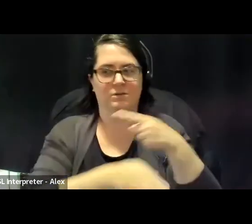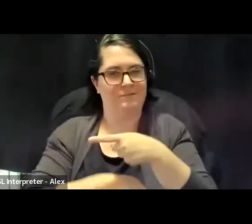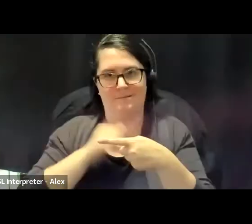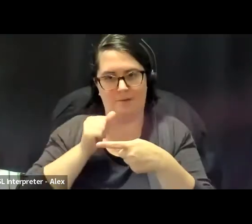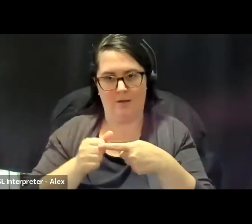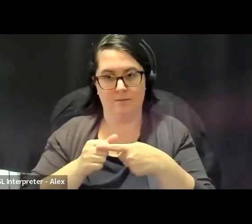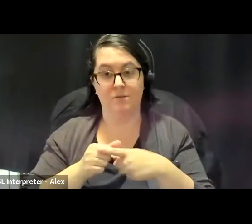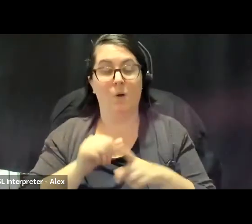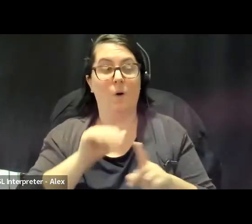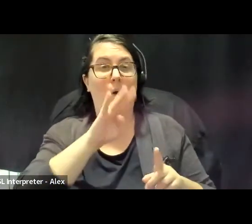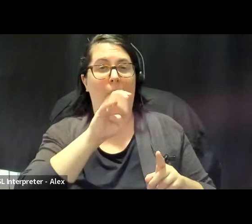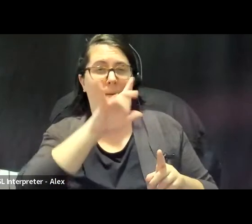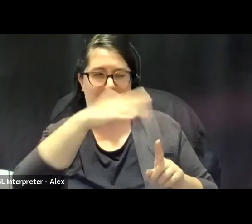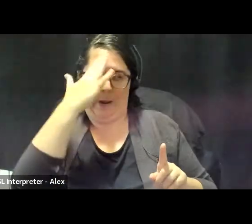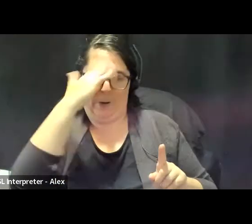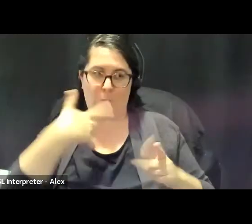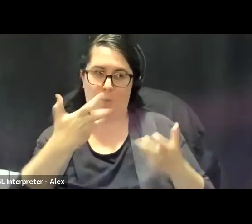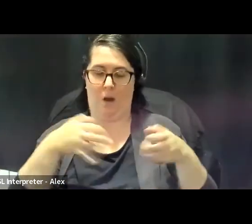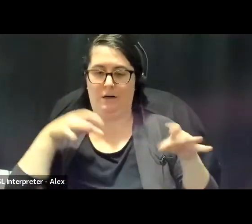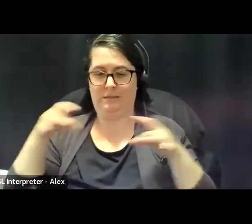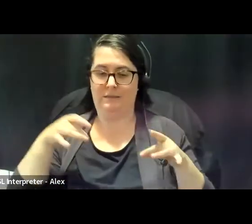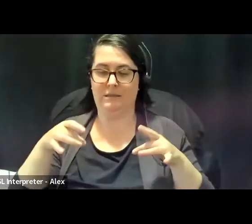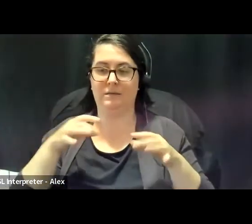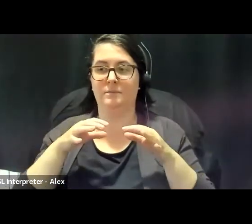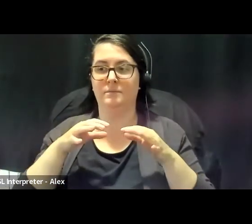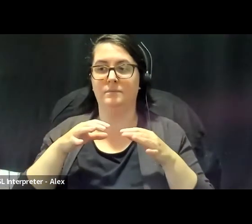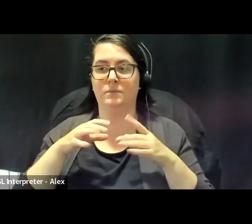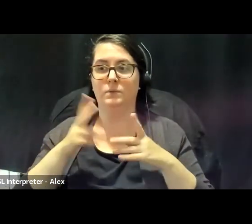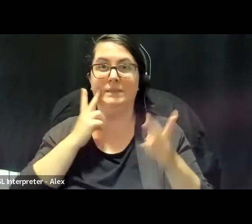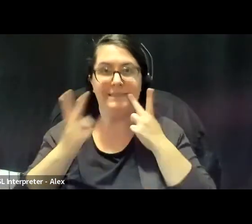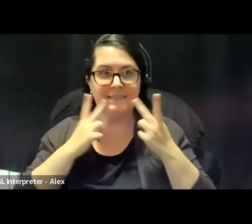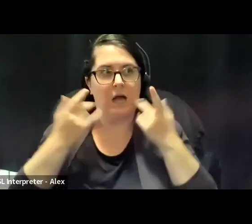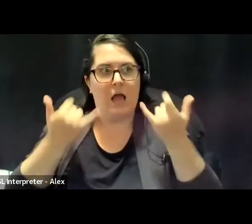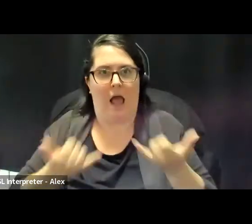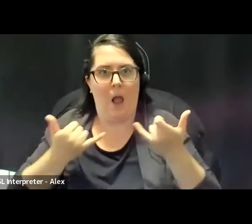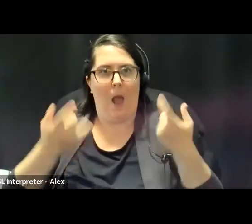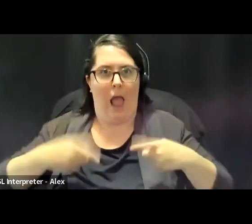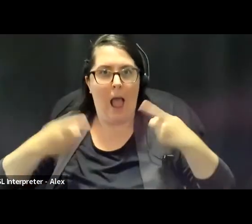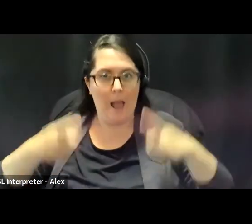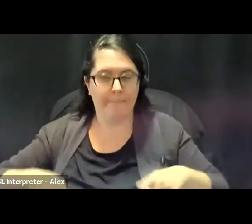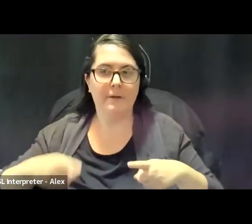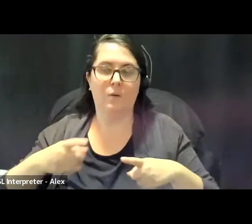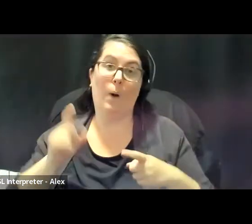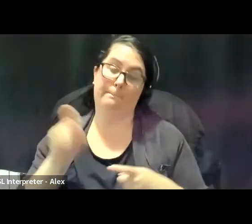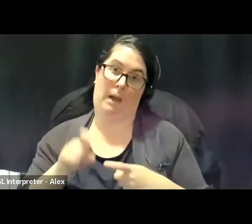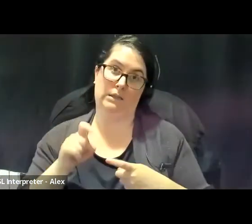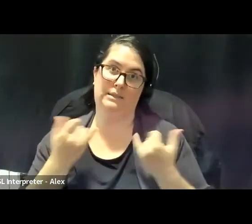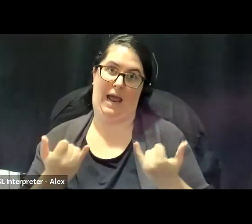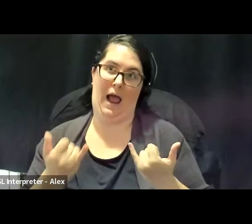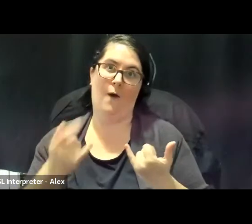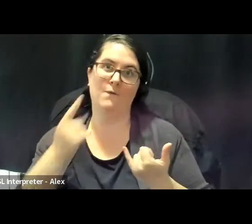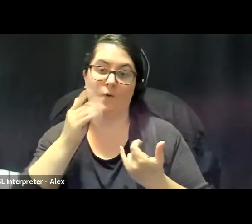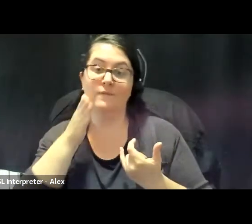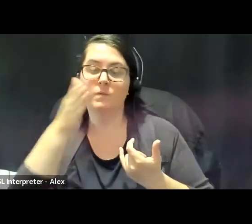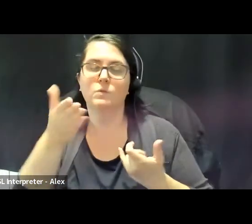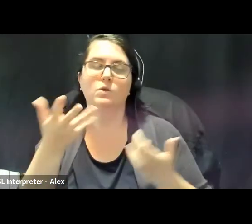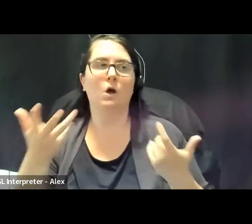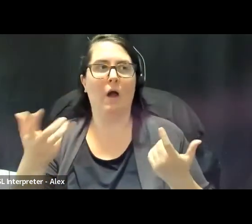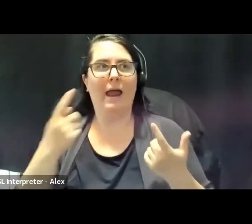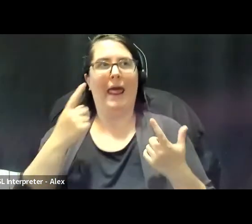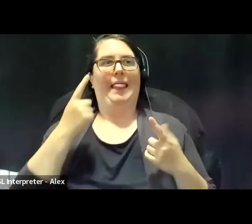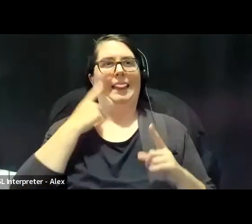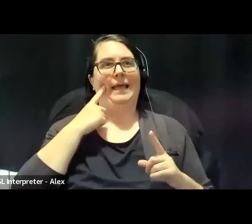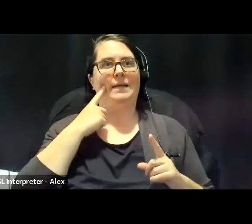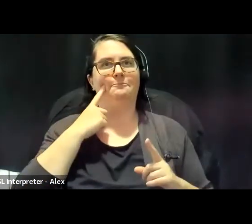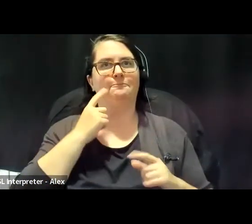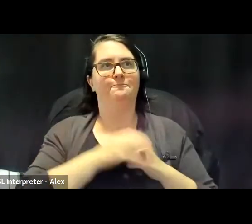Beverly wanted us to speak just a little bit to what is happening in the present or what needs to happen in the present, and I do think that we are not